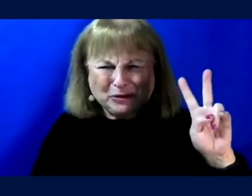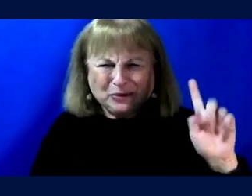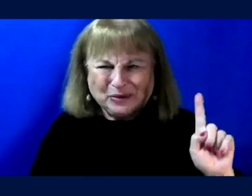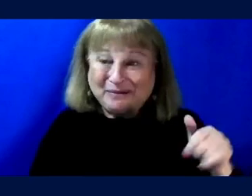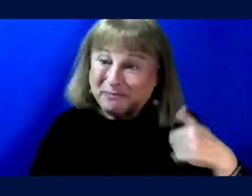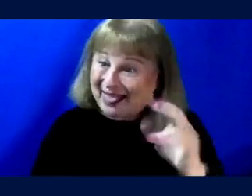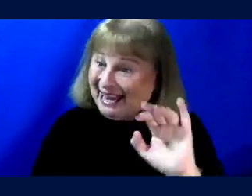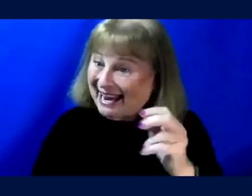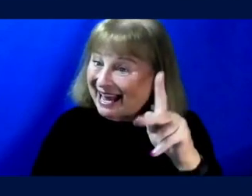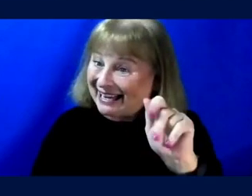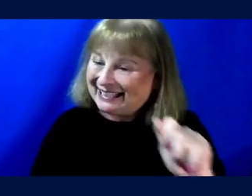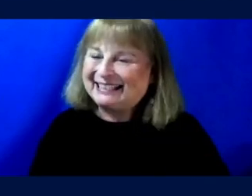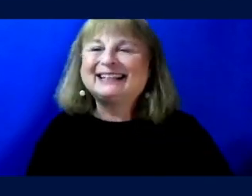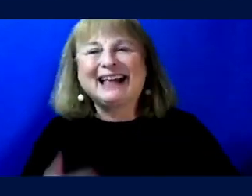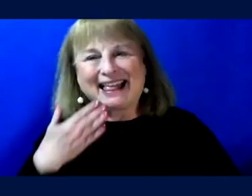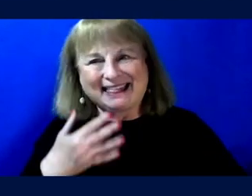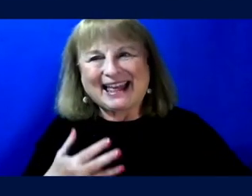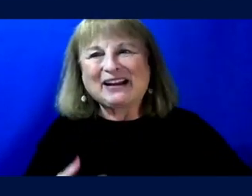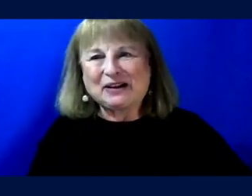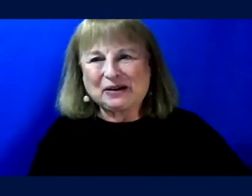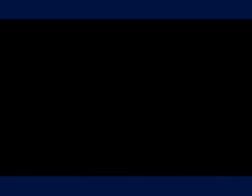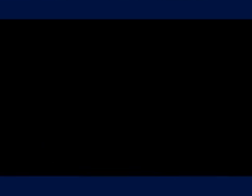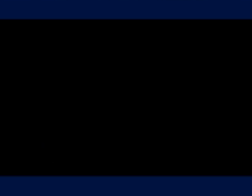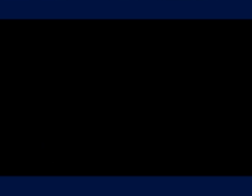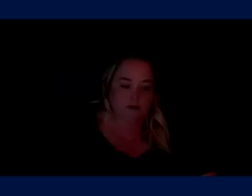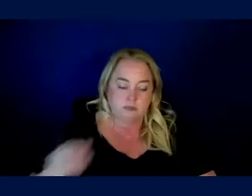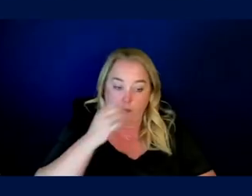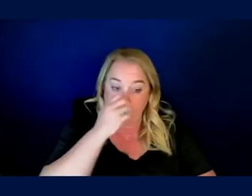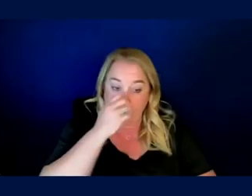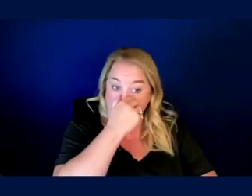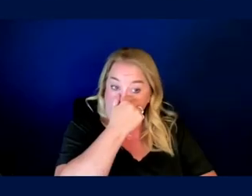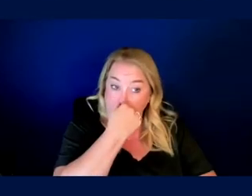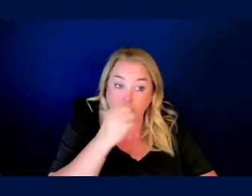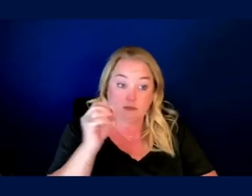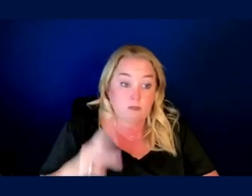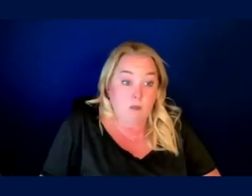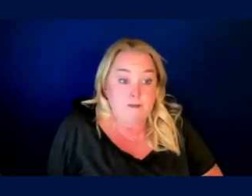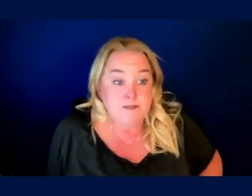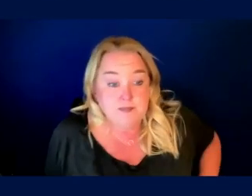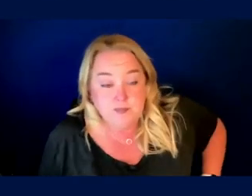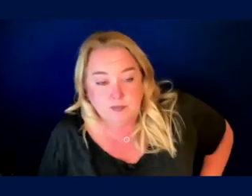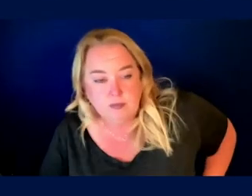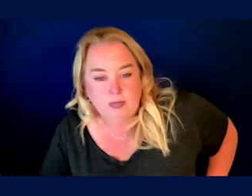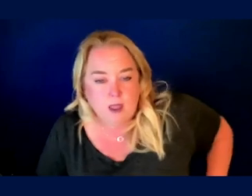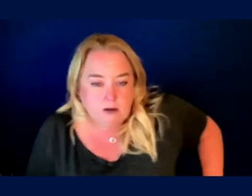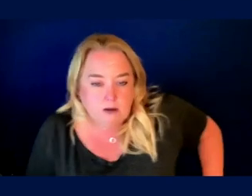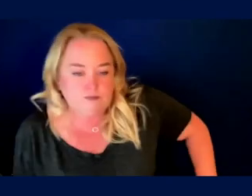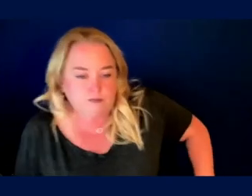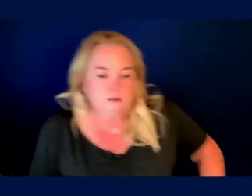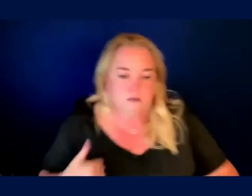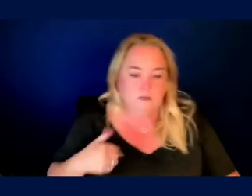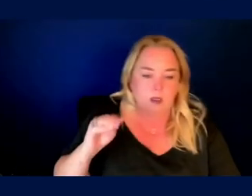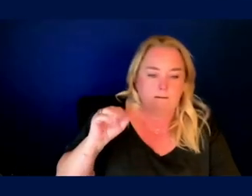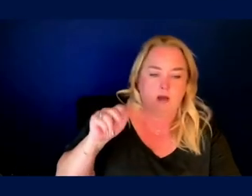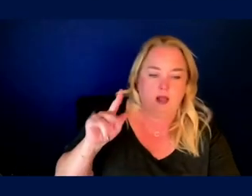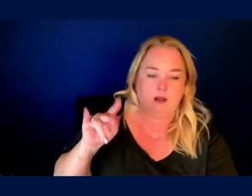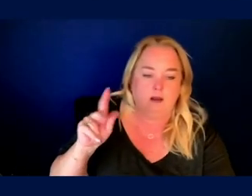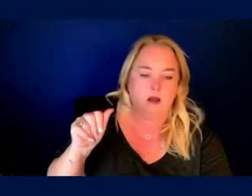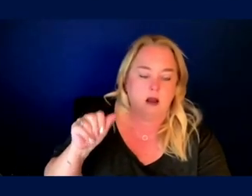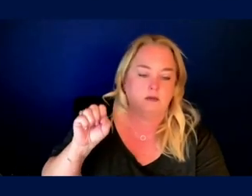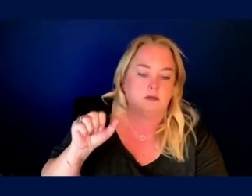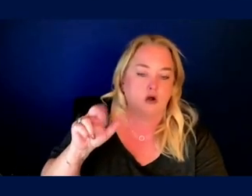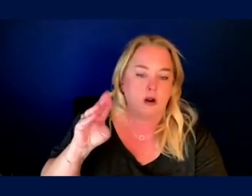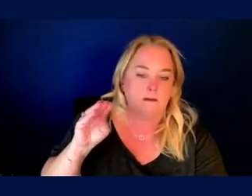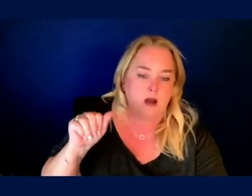it's all yours. Thank you so much, Mark. Um, hi everyone. I'm Dr. Malika Sarma. As Mark mentioned, I am, uh, his